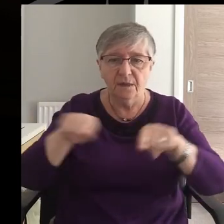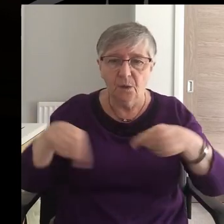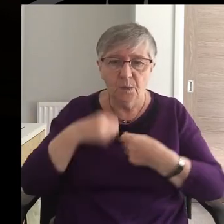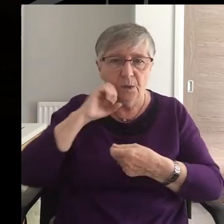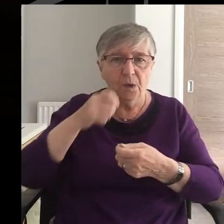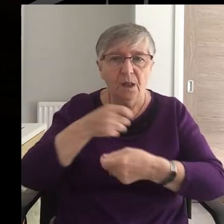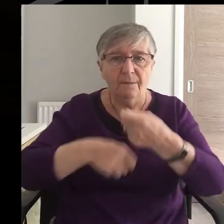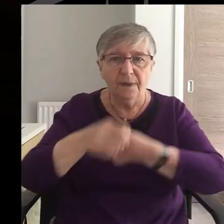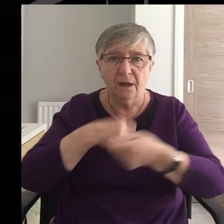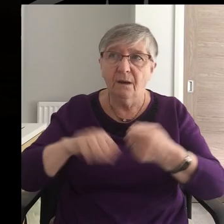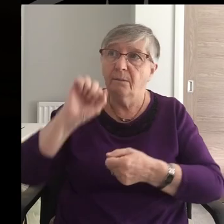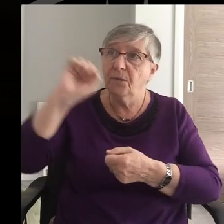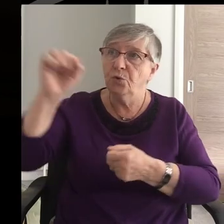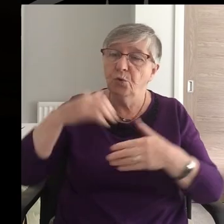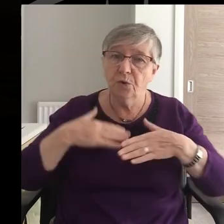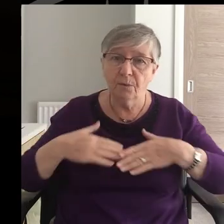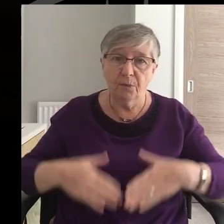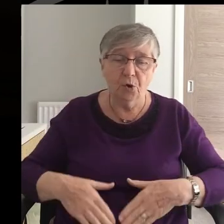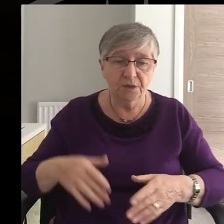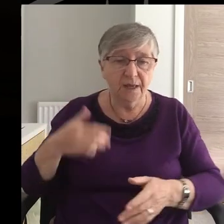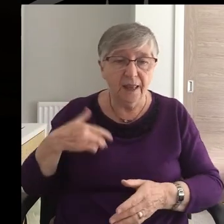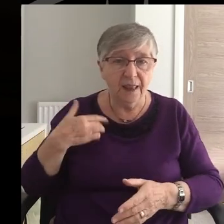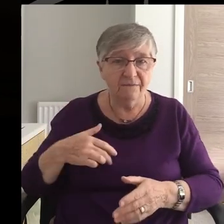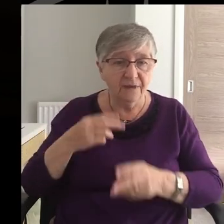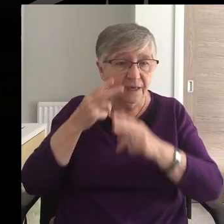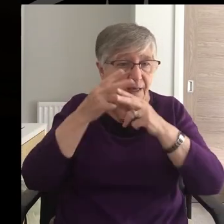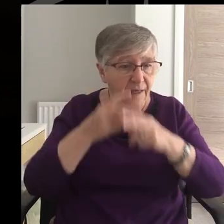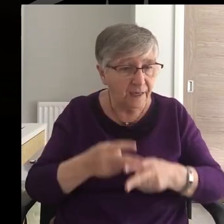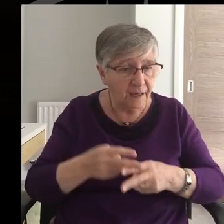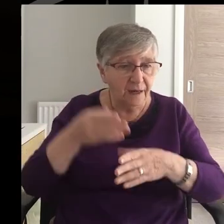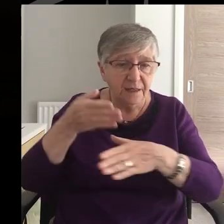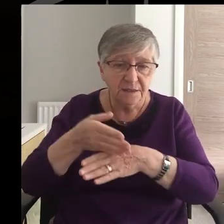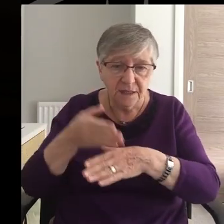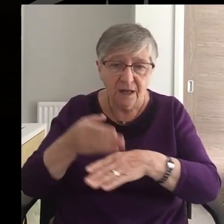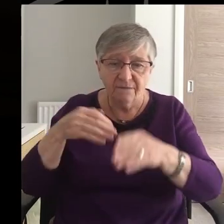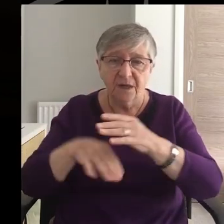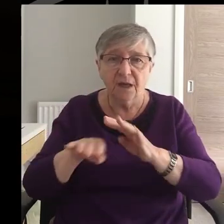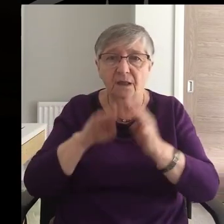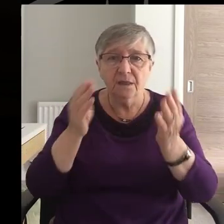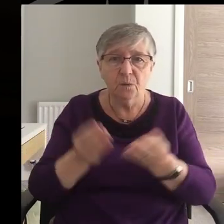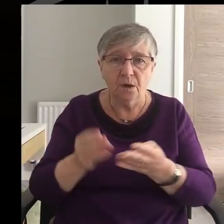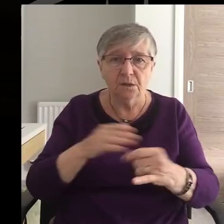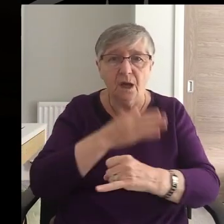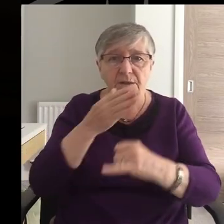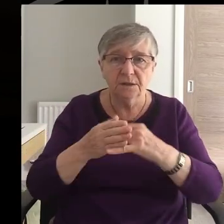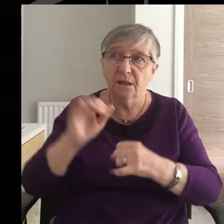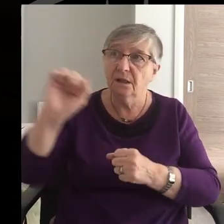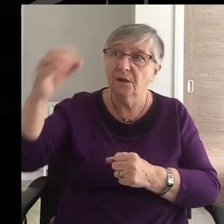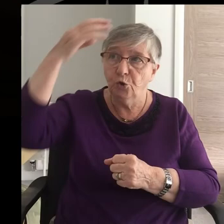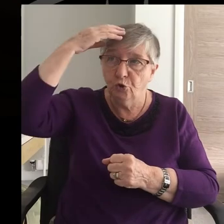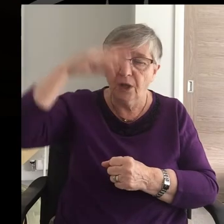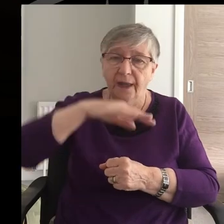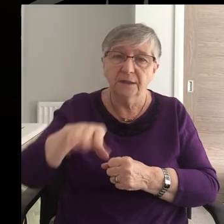Your body Living Caring And serving In the world Until your kingdom comes